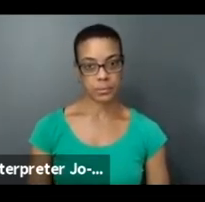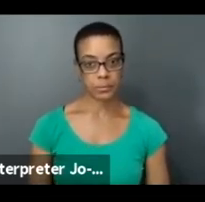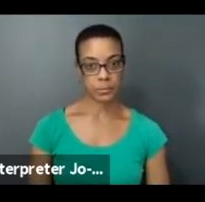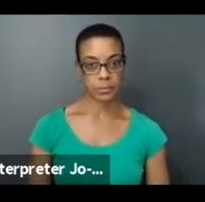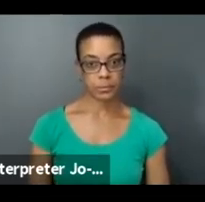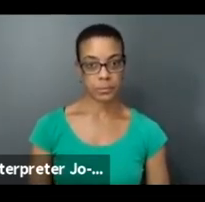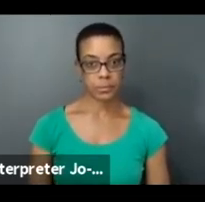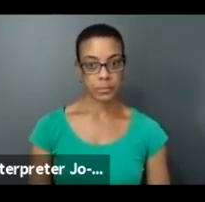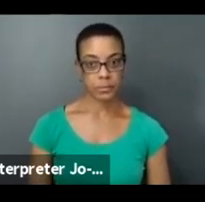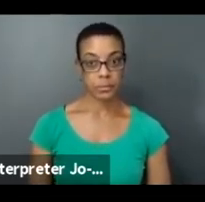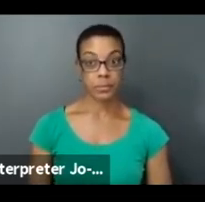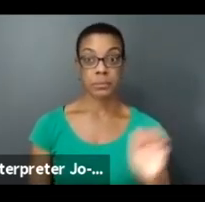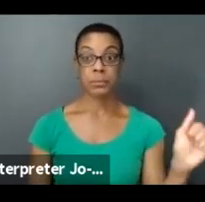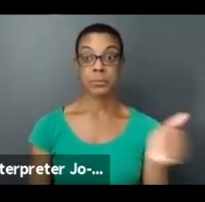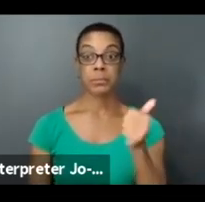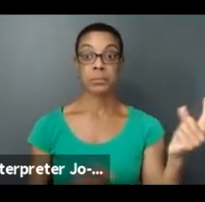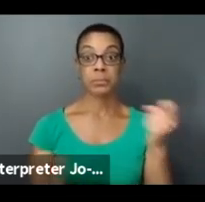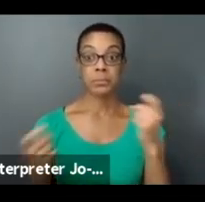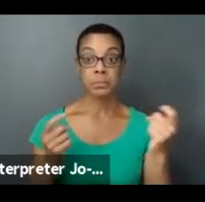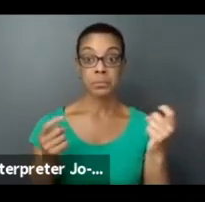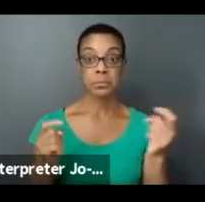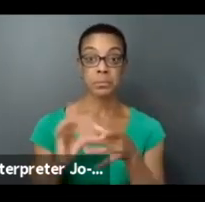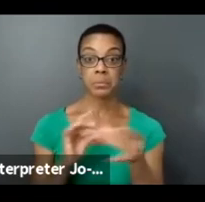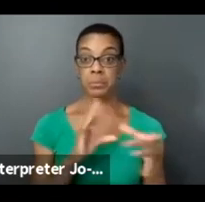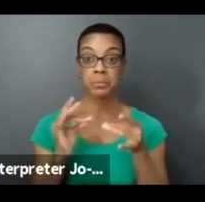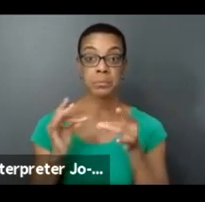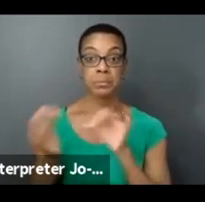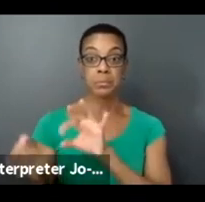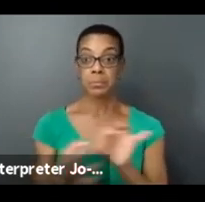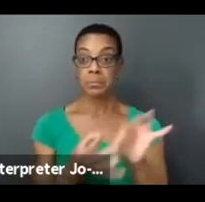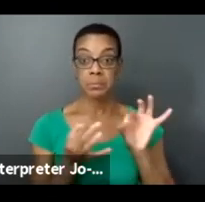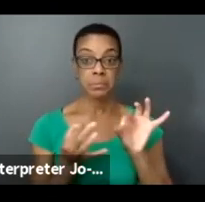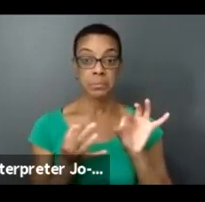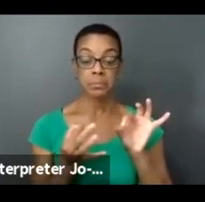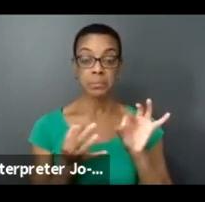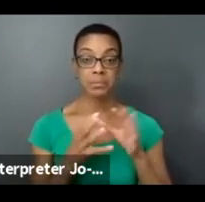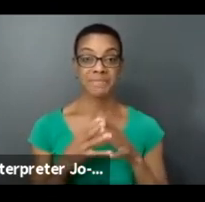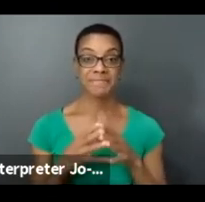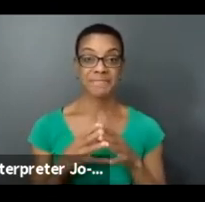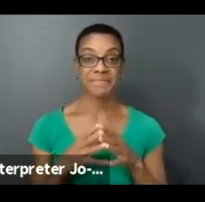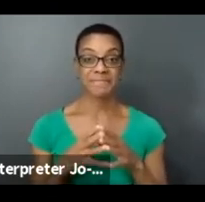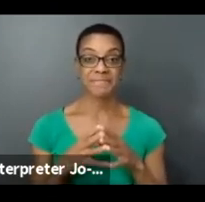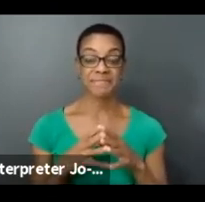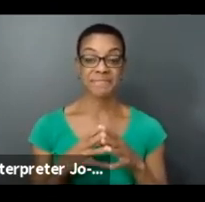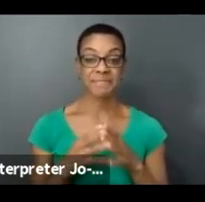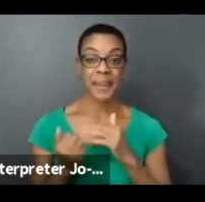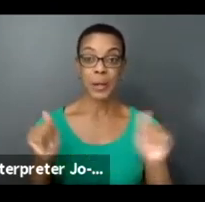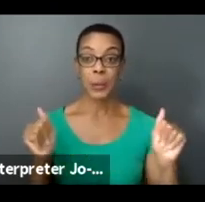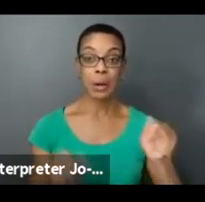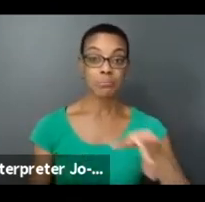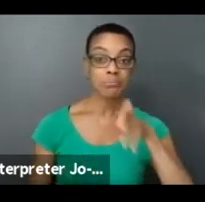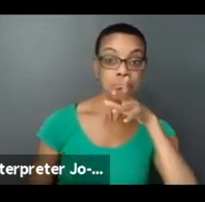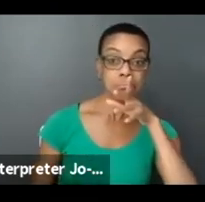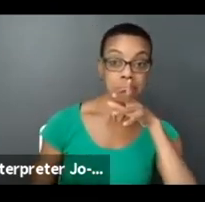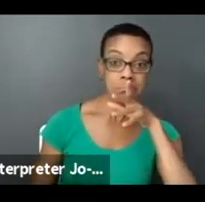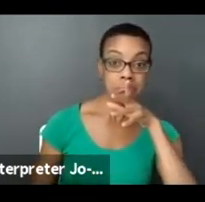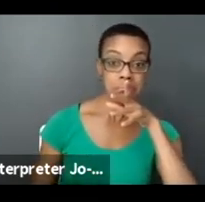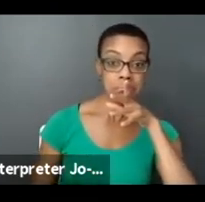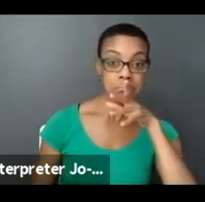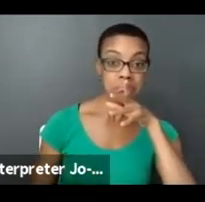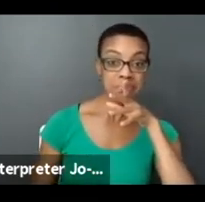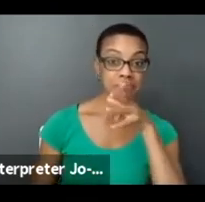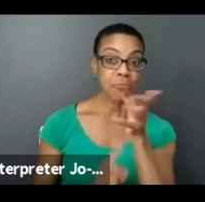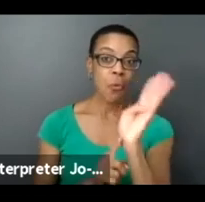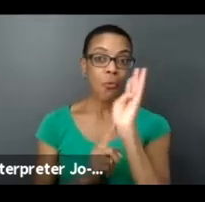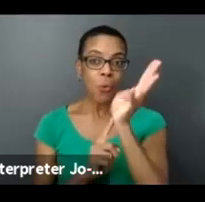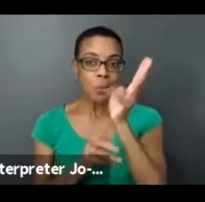Okay, any other questions, comments? Would anyone like to get on the mic and say anything? We have about four